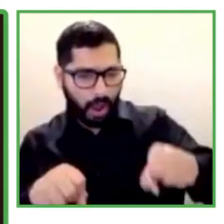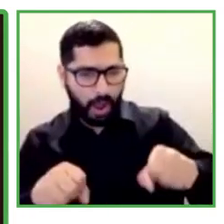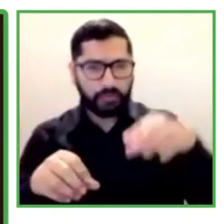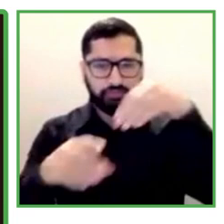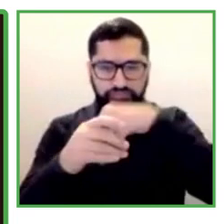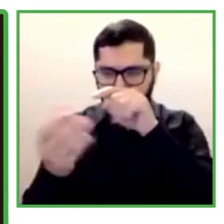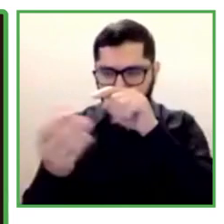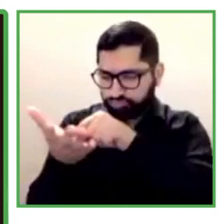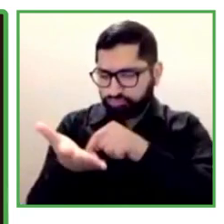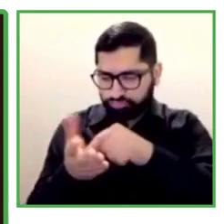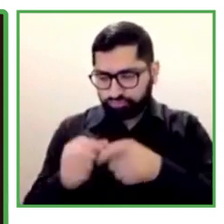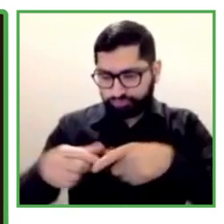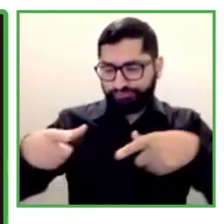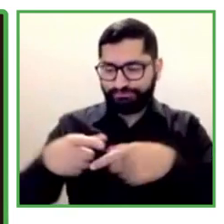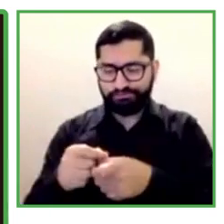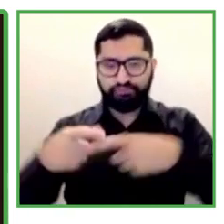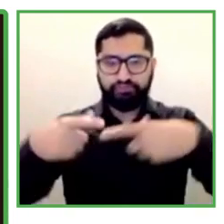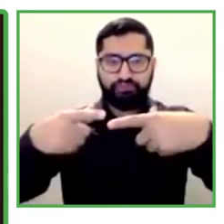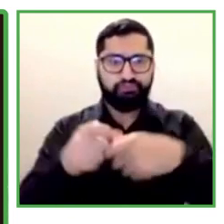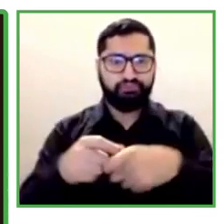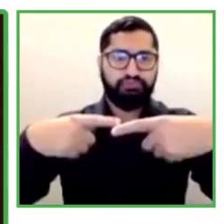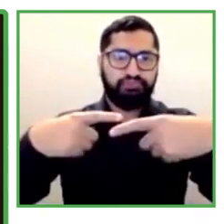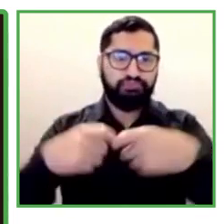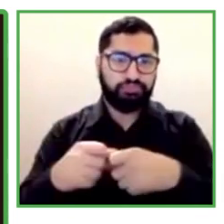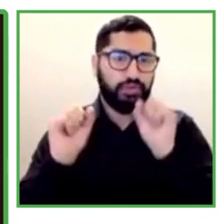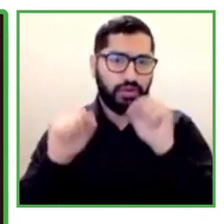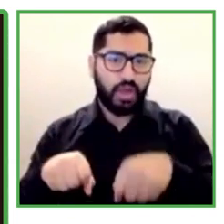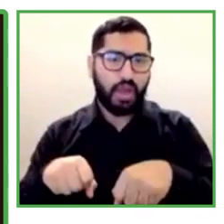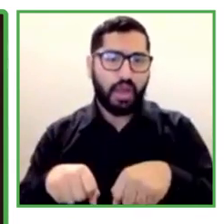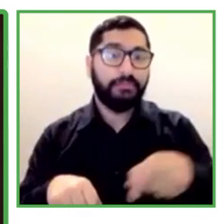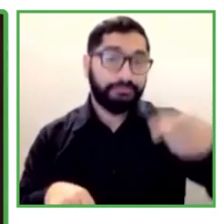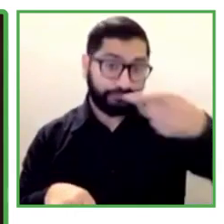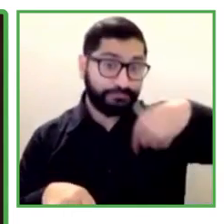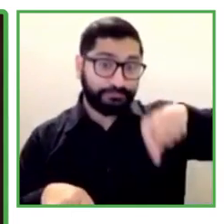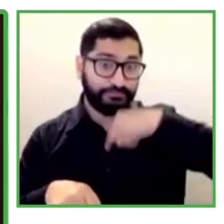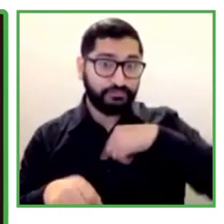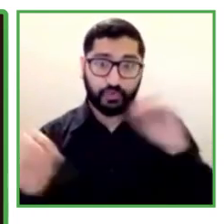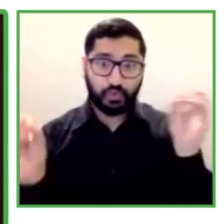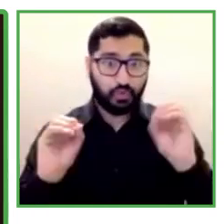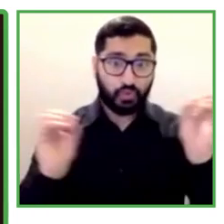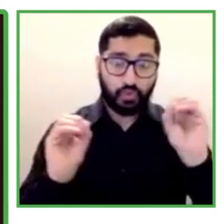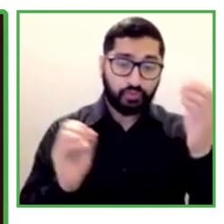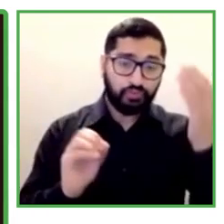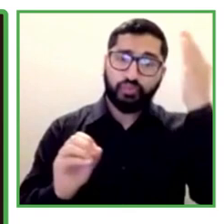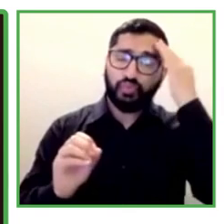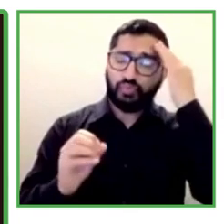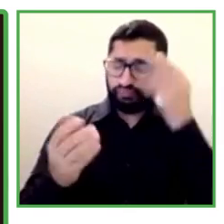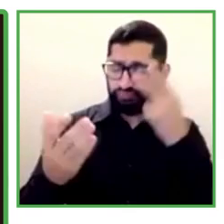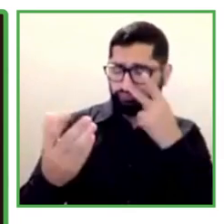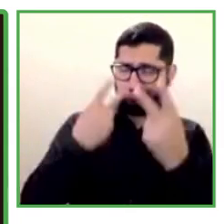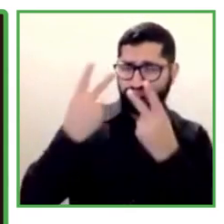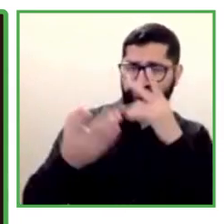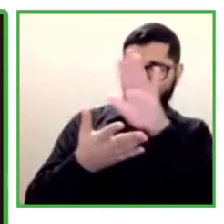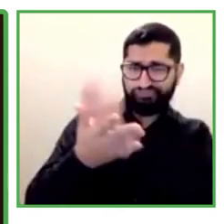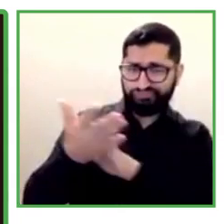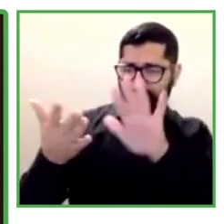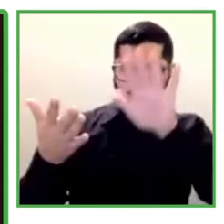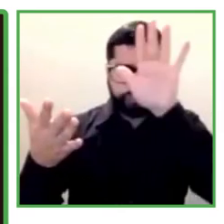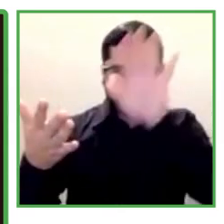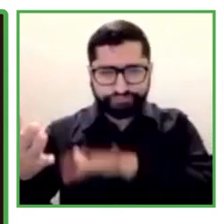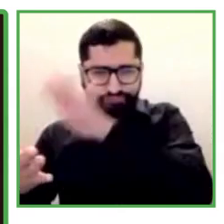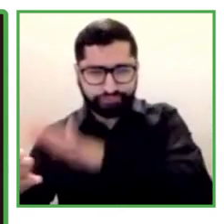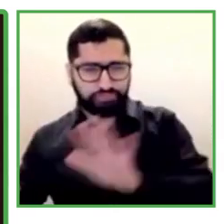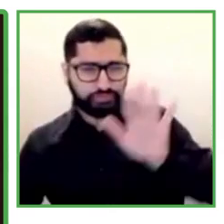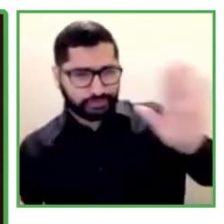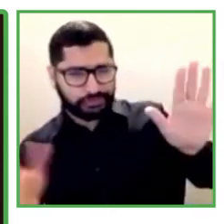bank apps, actually. And what we were surprised to see also that there are